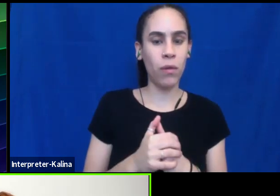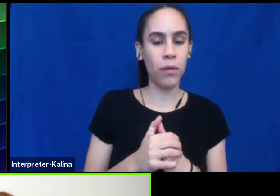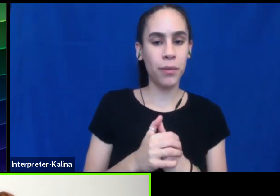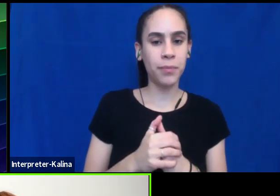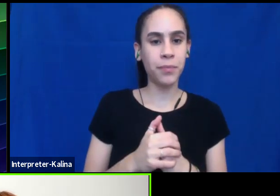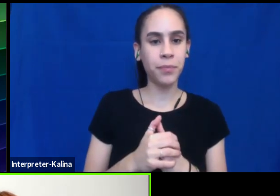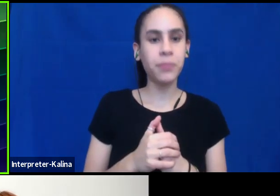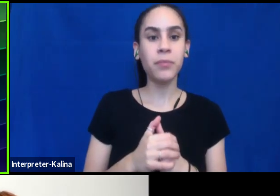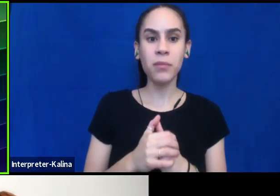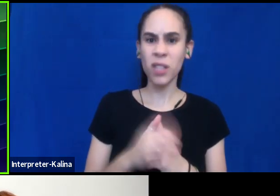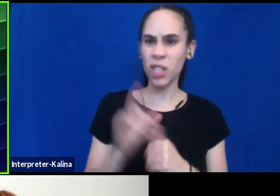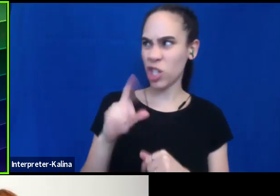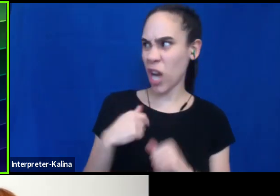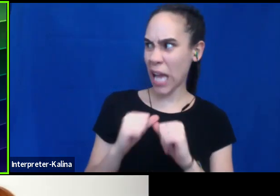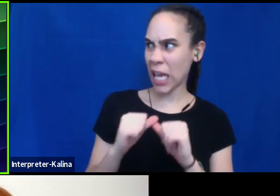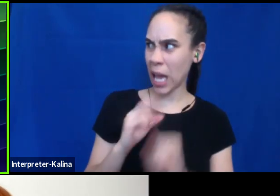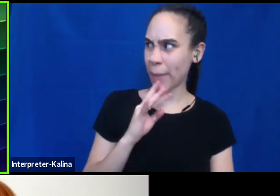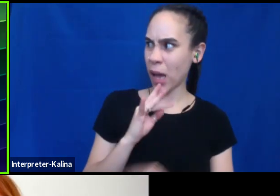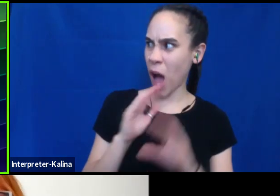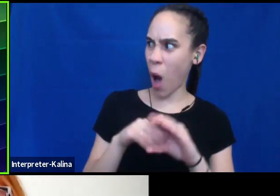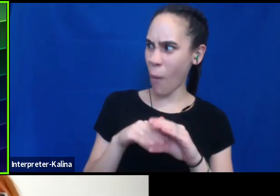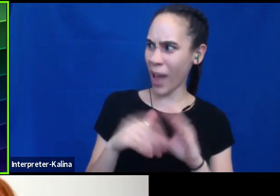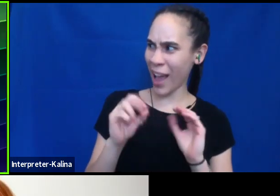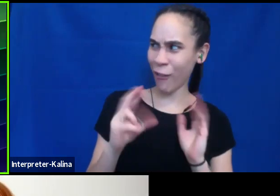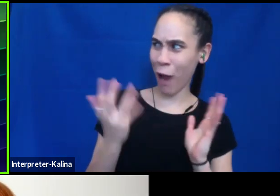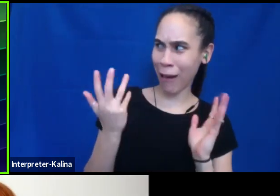yeah. Should I keep going or, um,